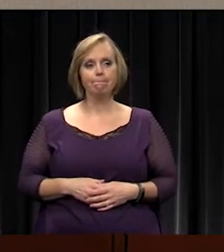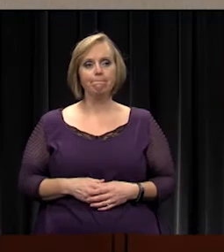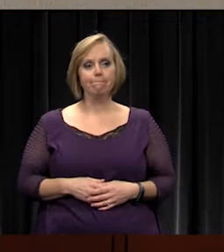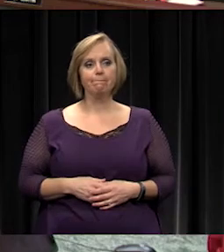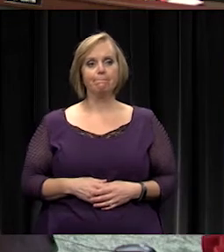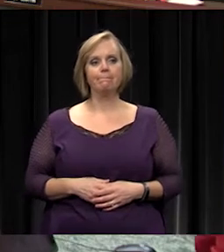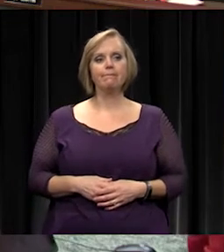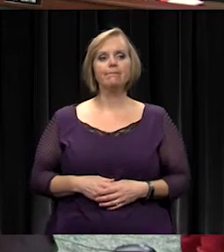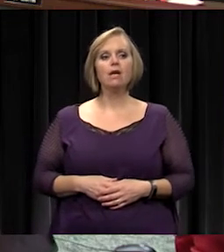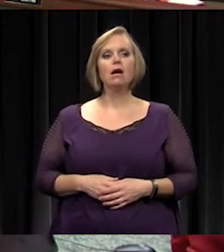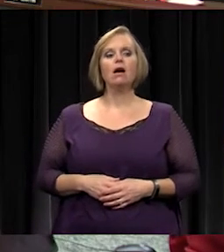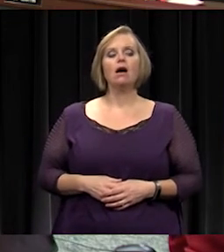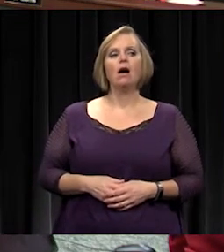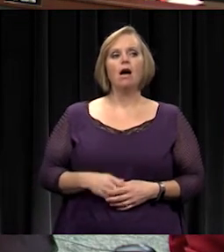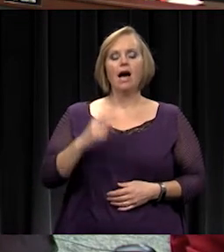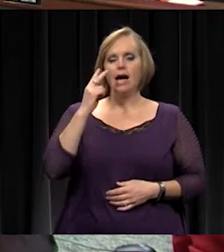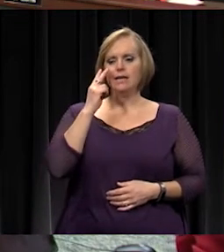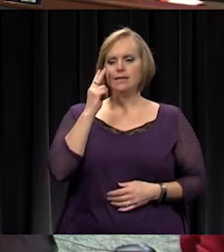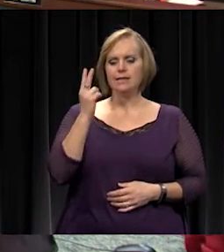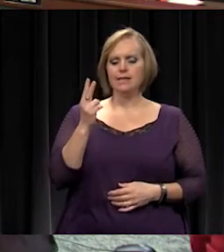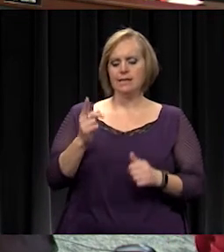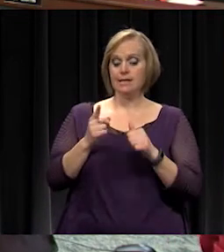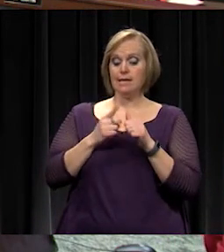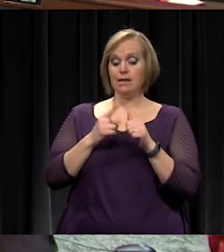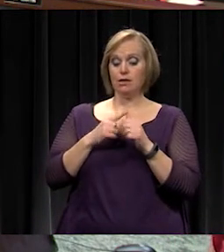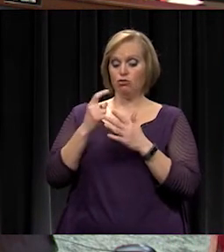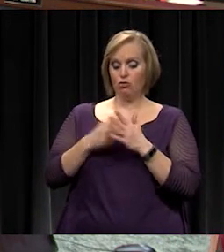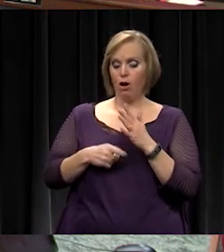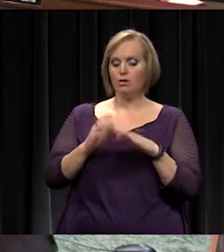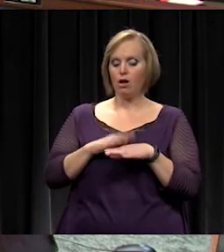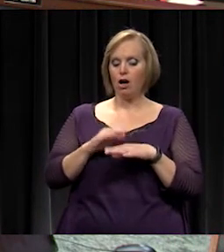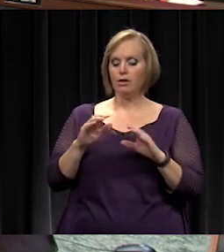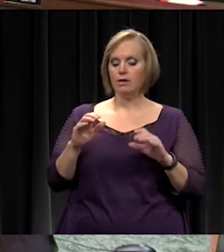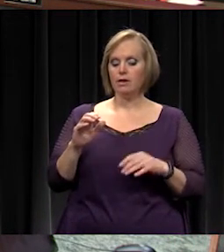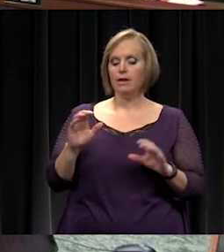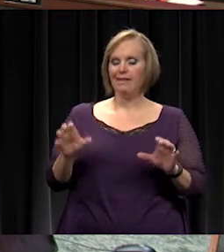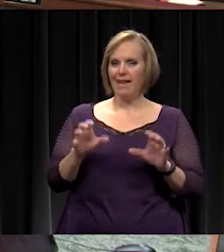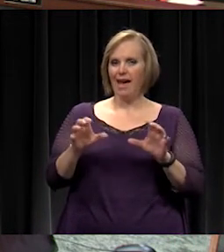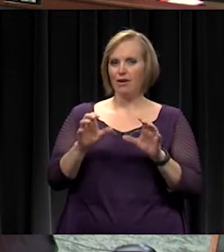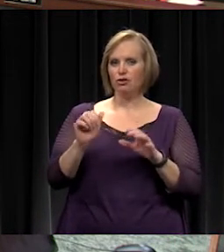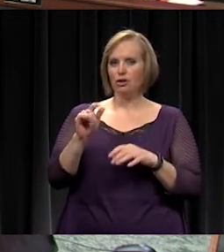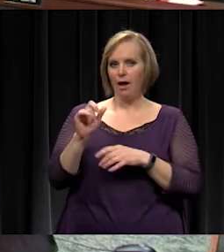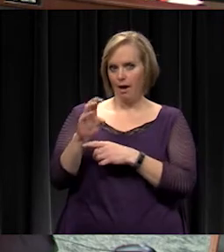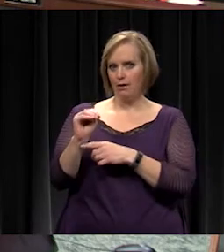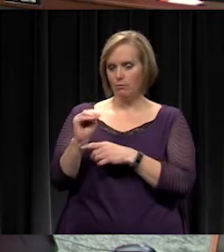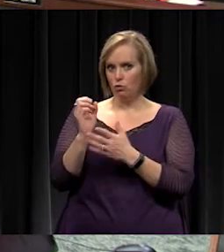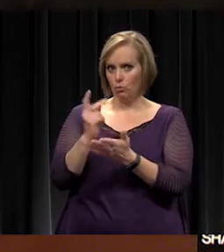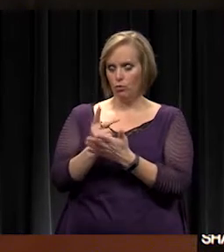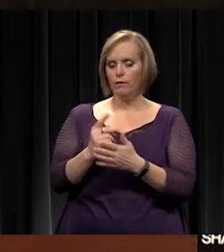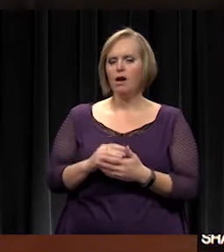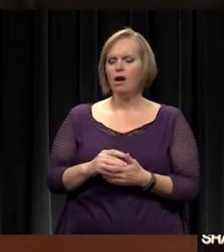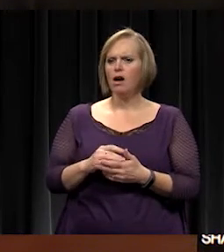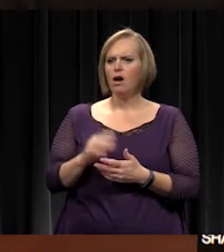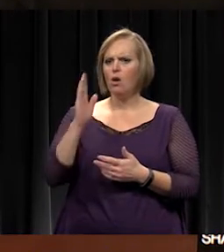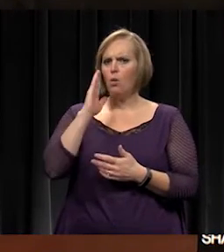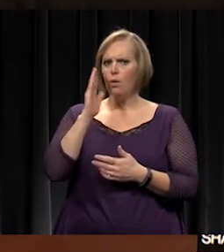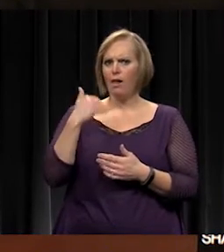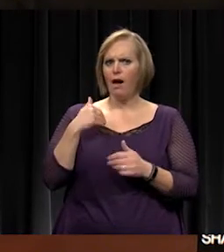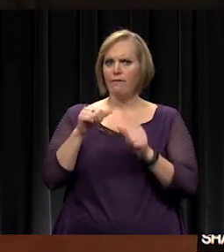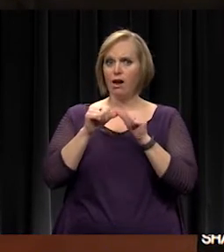I see just the initial cost and it's on the action item here tonight to approve. As you mentioned, is there an ongoing annual